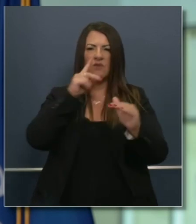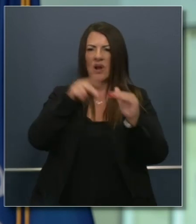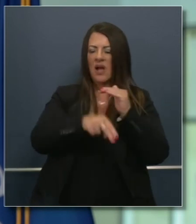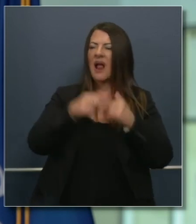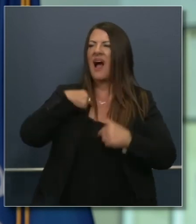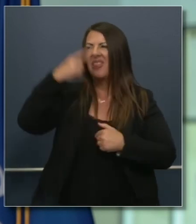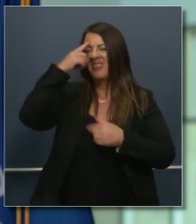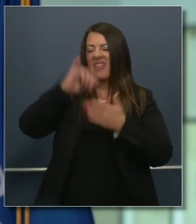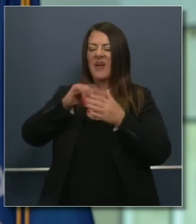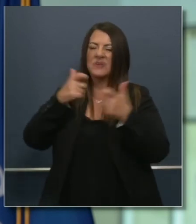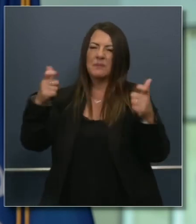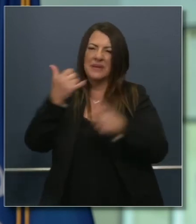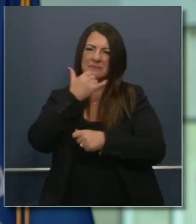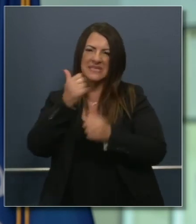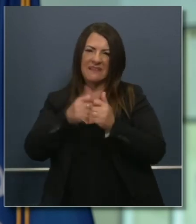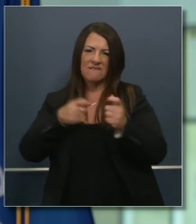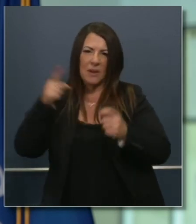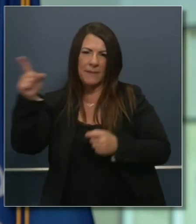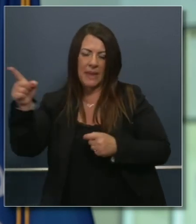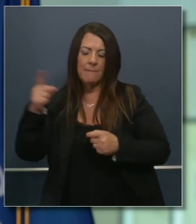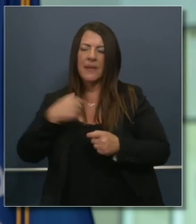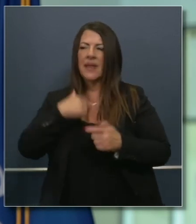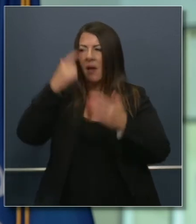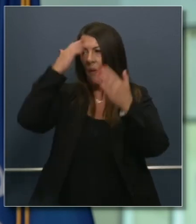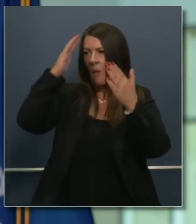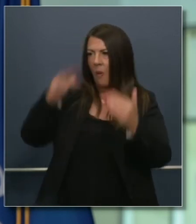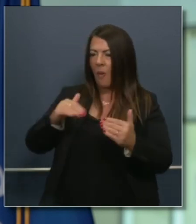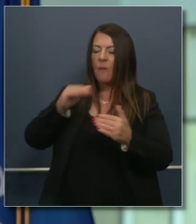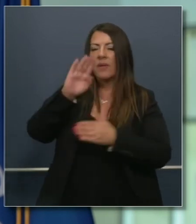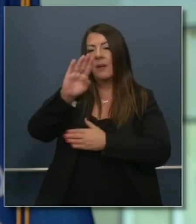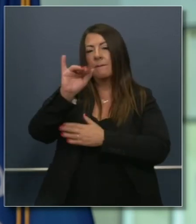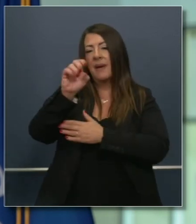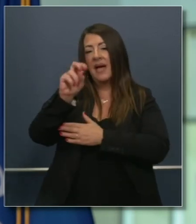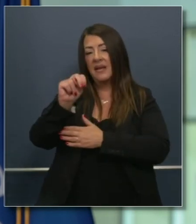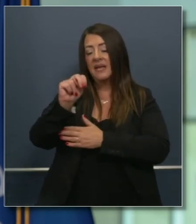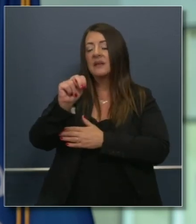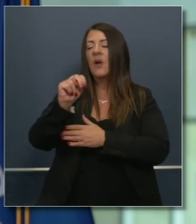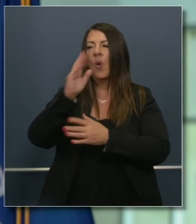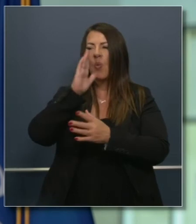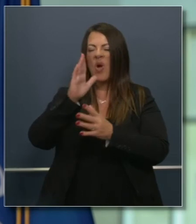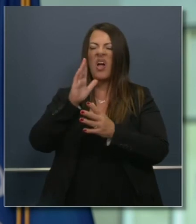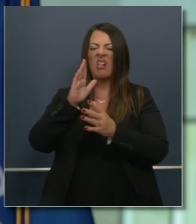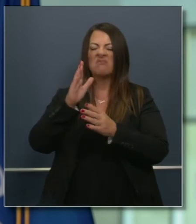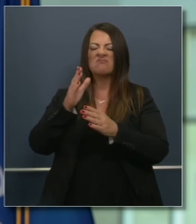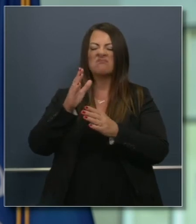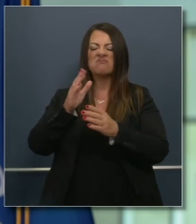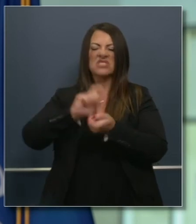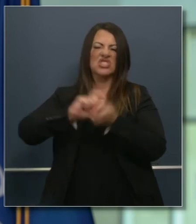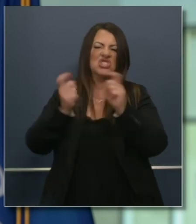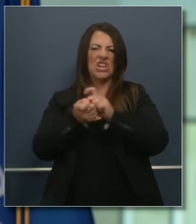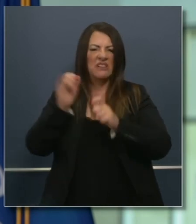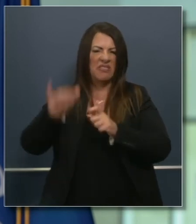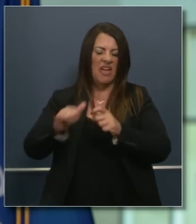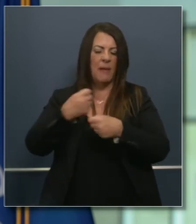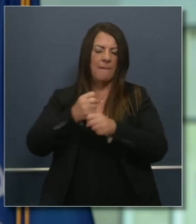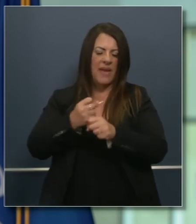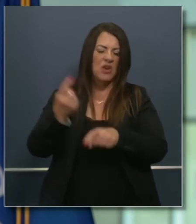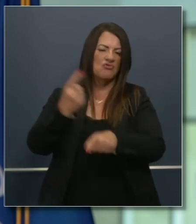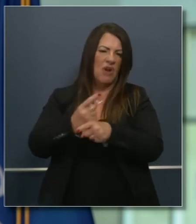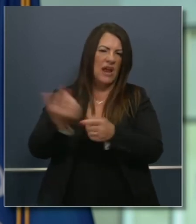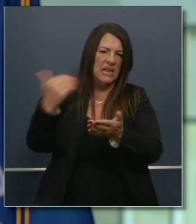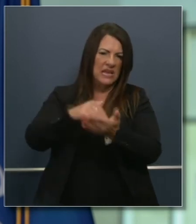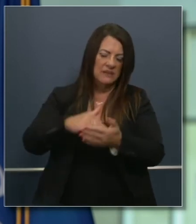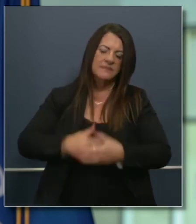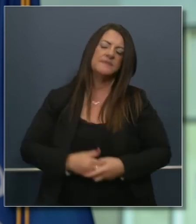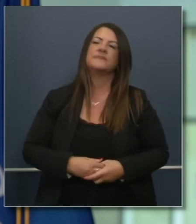was a mistake, and I'm looking forward to the Biden administration to right that wrong and fix that. I think at a state level, it's a way of long-windedly making